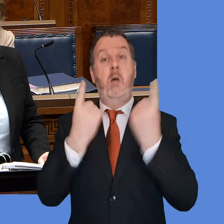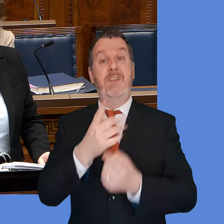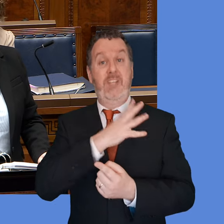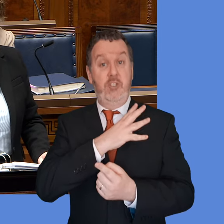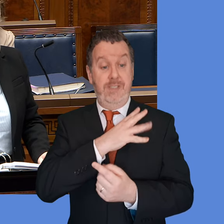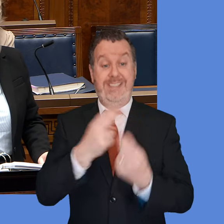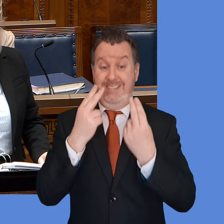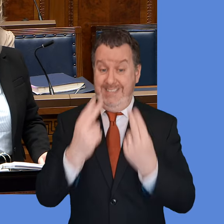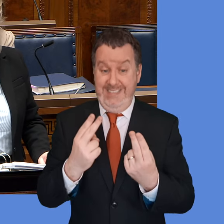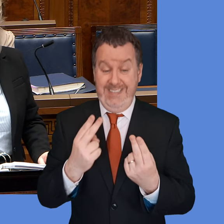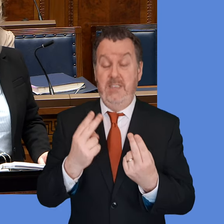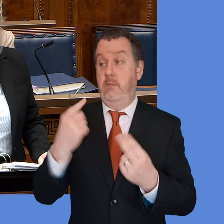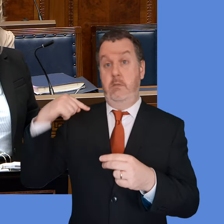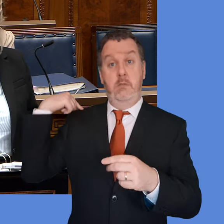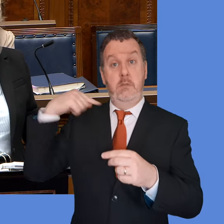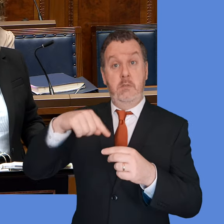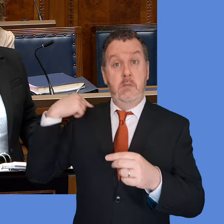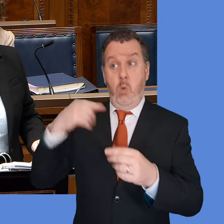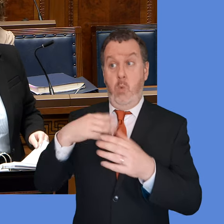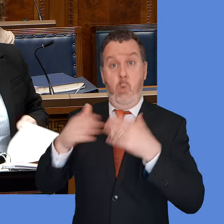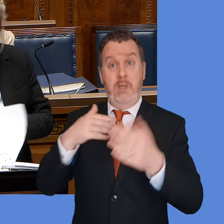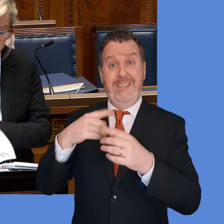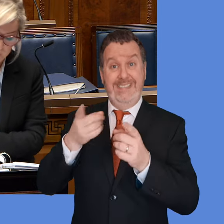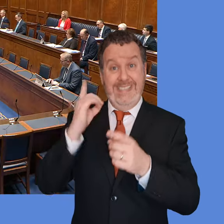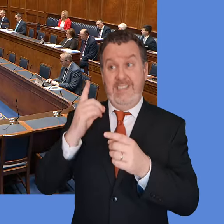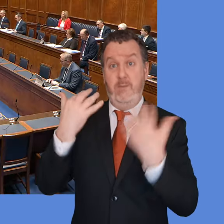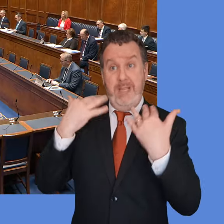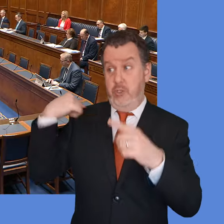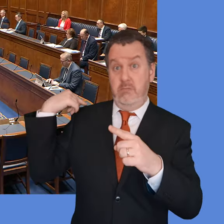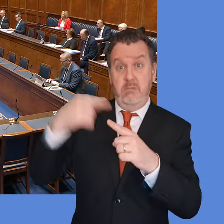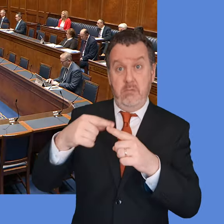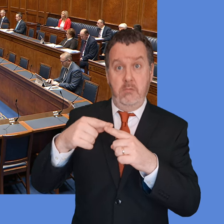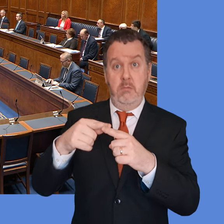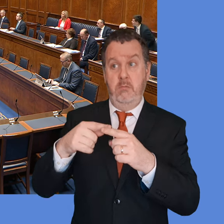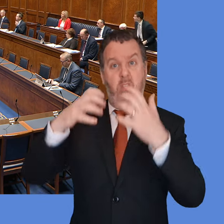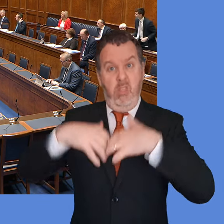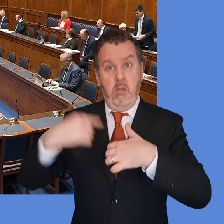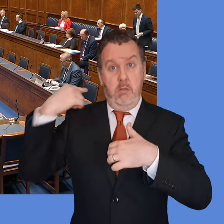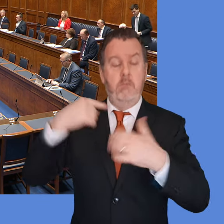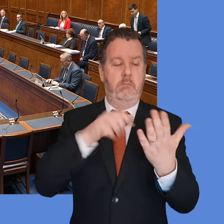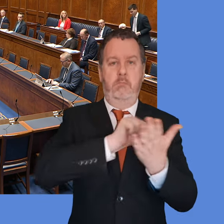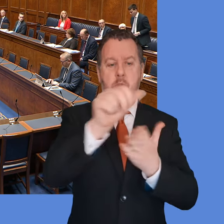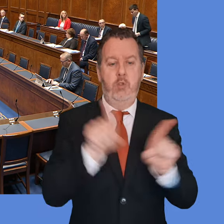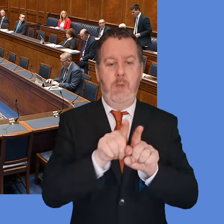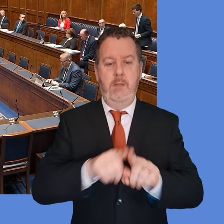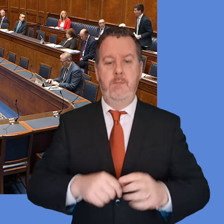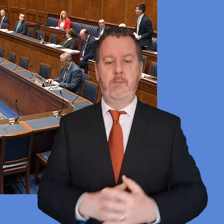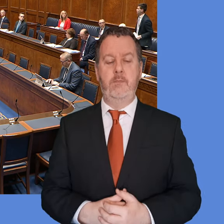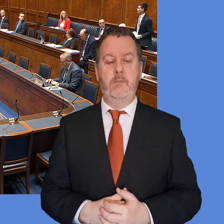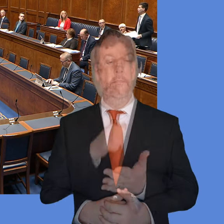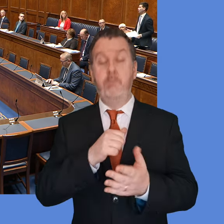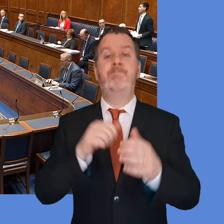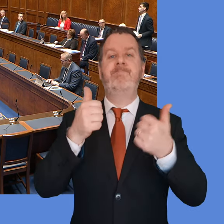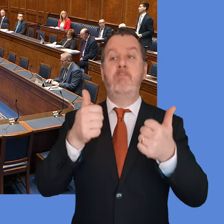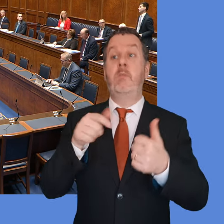legislation during the period of suspension of the executive have also been published. One minute for a question and answer. The COVID inquiry